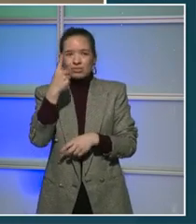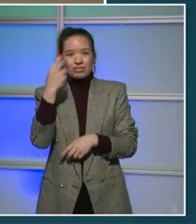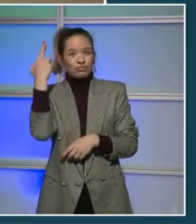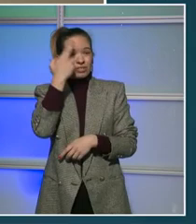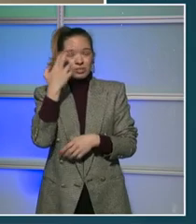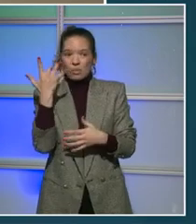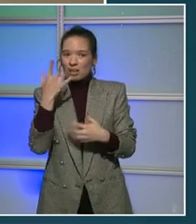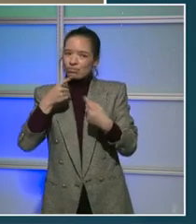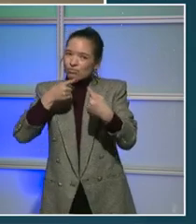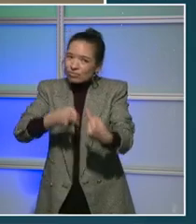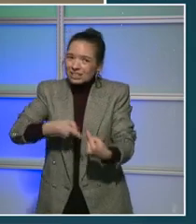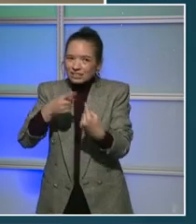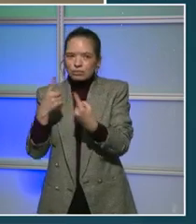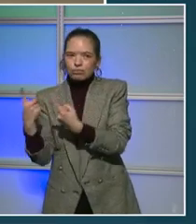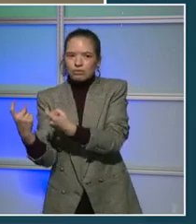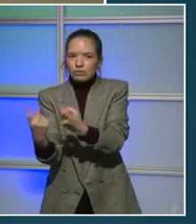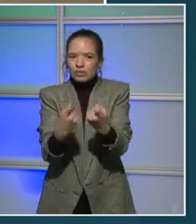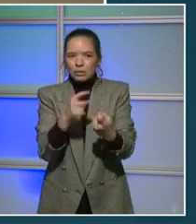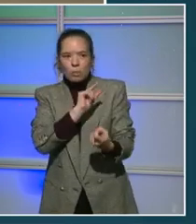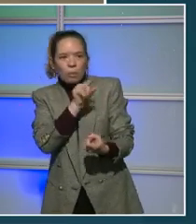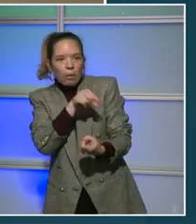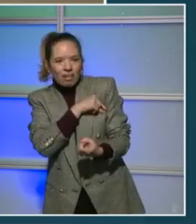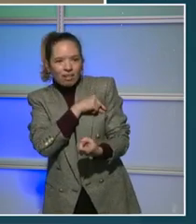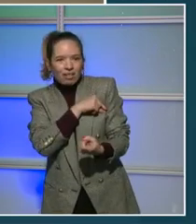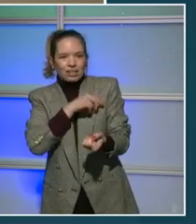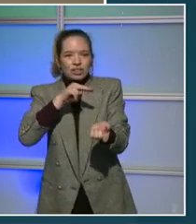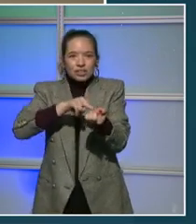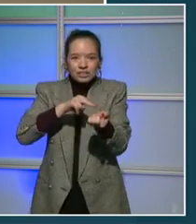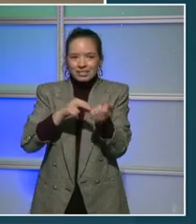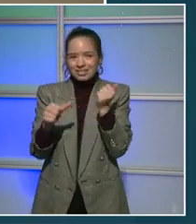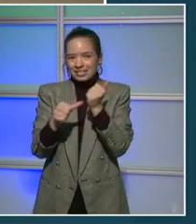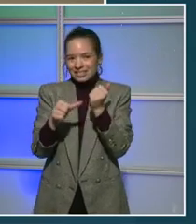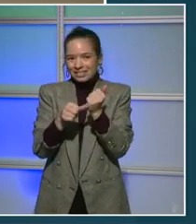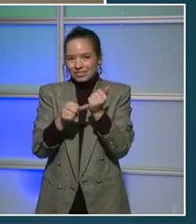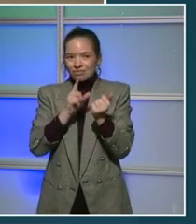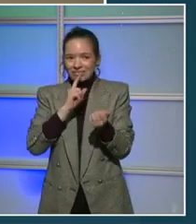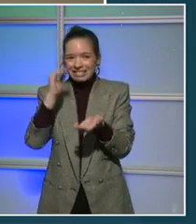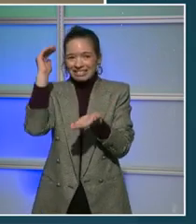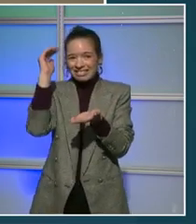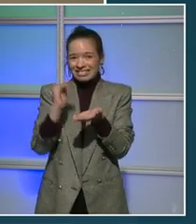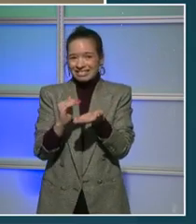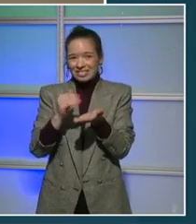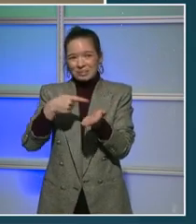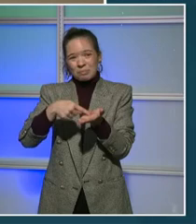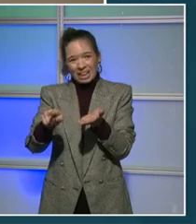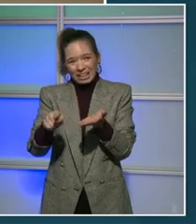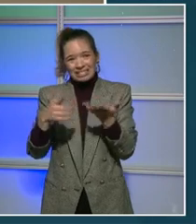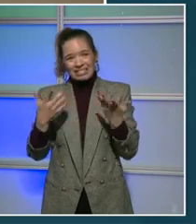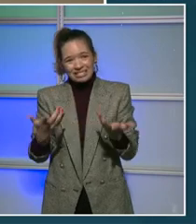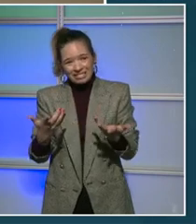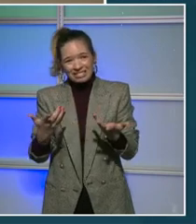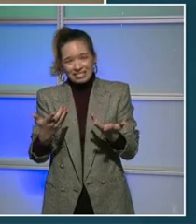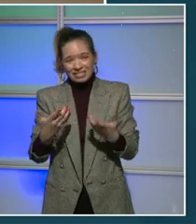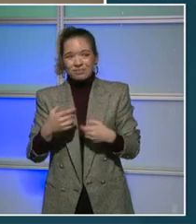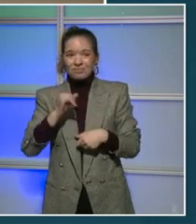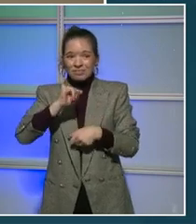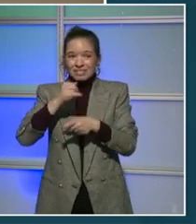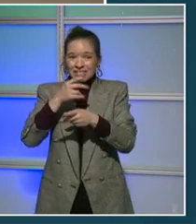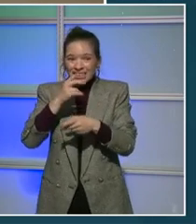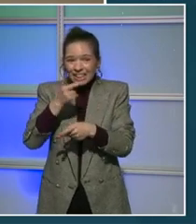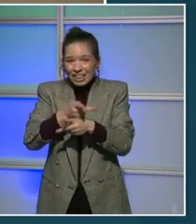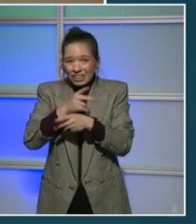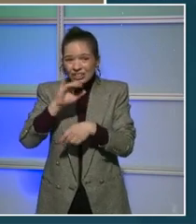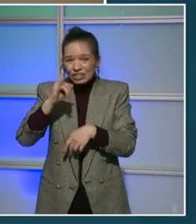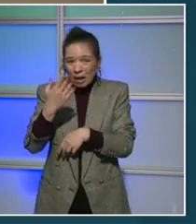these are very difficult jobs. They're difficult physically and also difficult emotionally. And you're competing with people